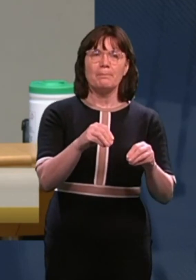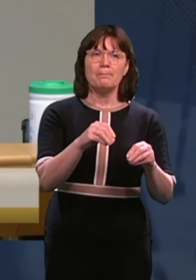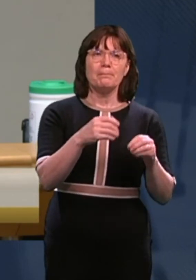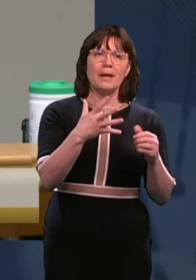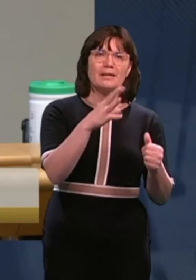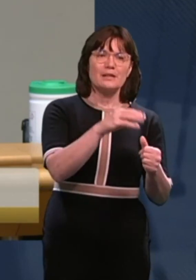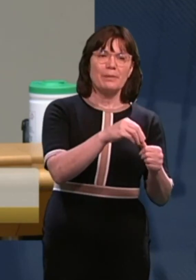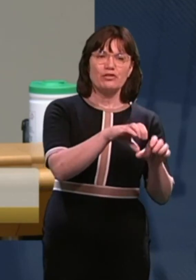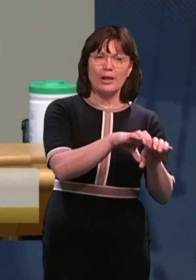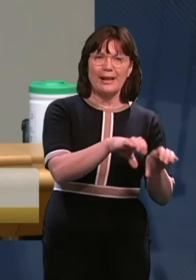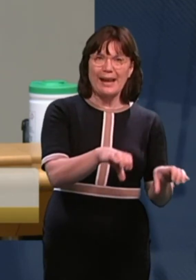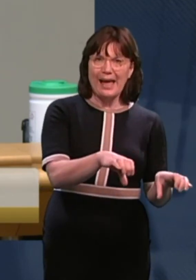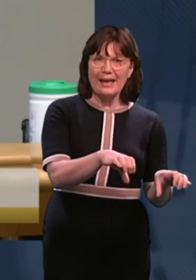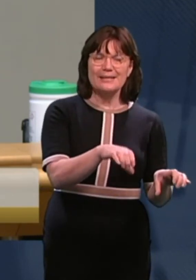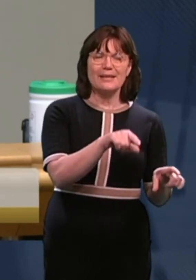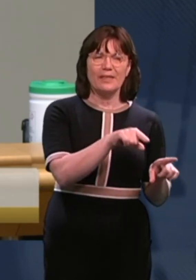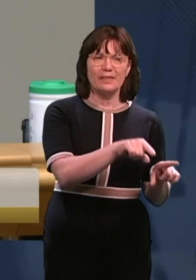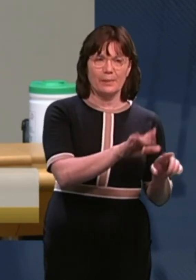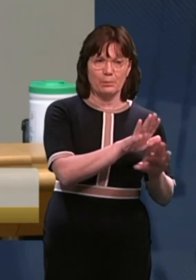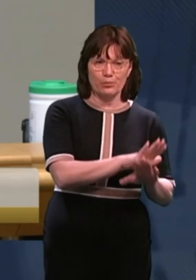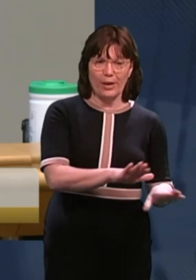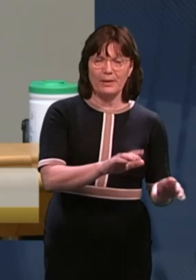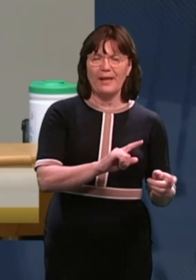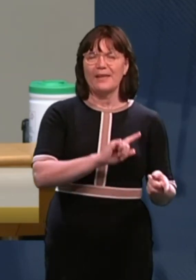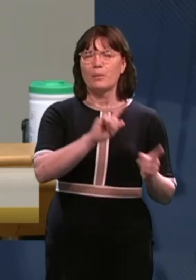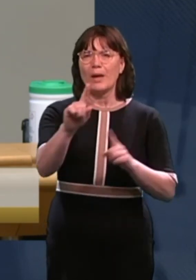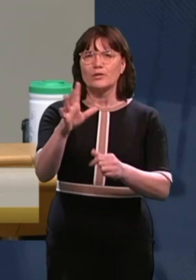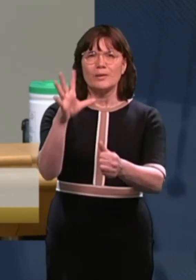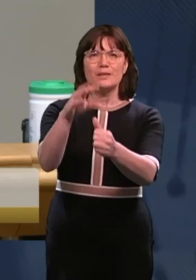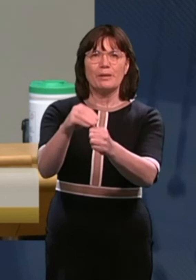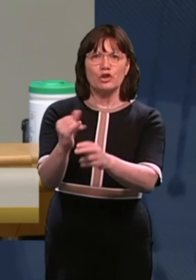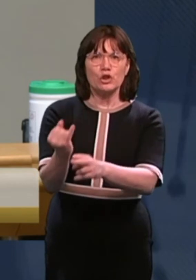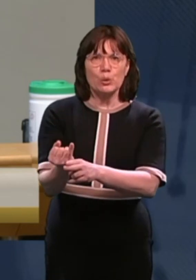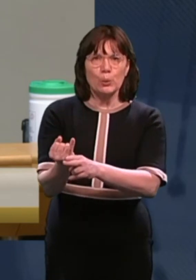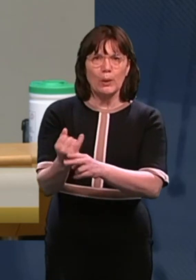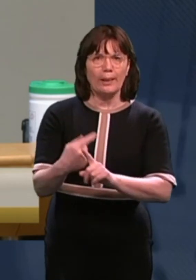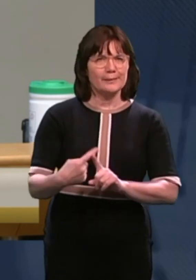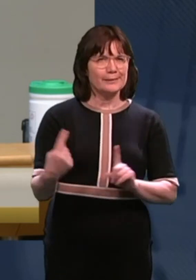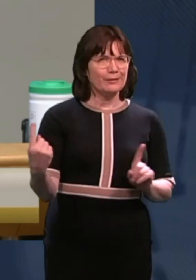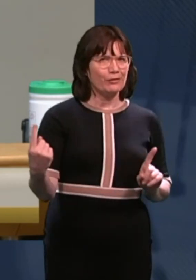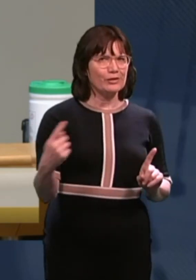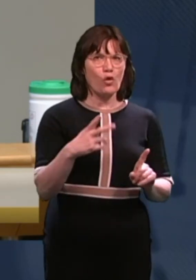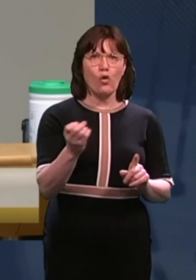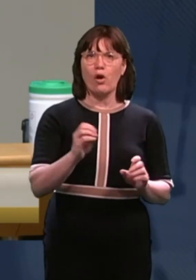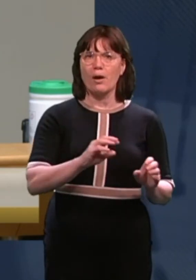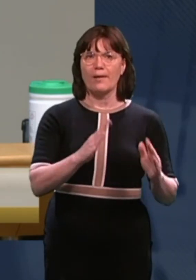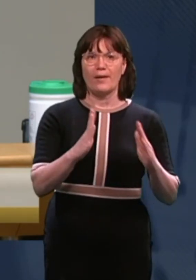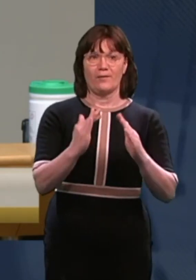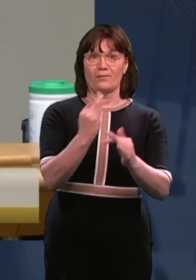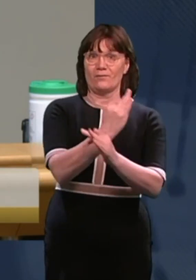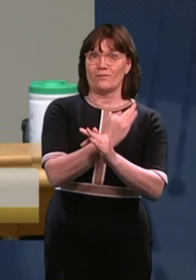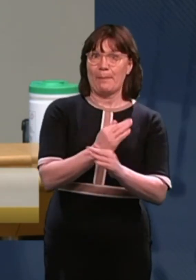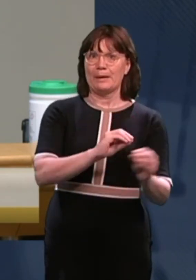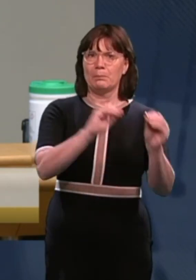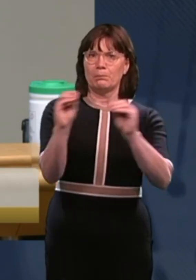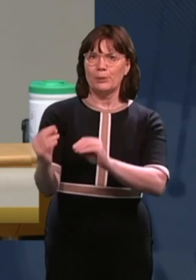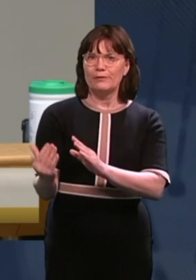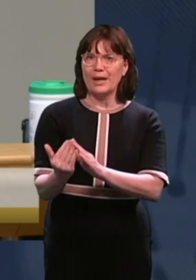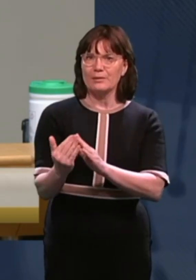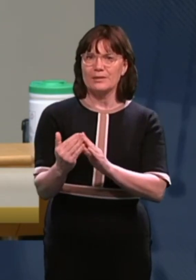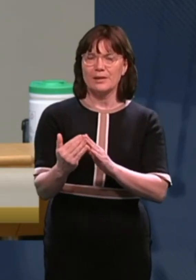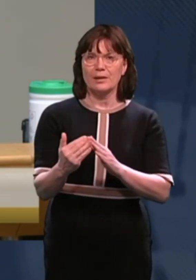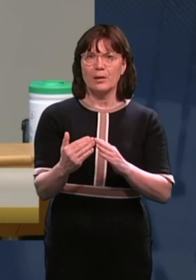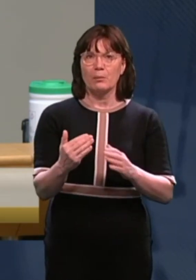school or mainstream to a special class or indeed changing address or, you know, different things like that. But in the main, the